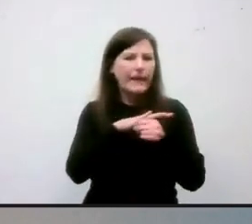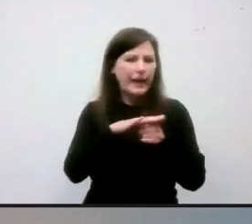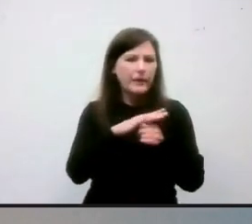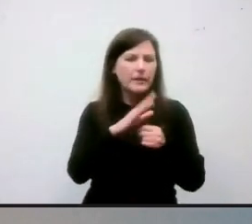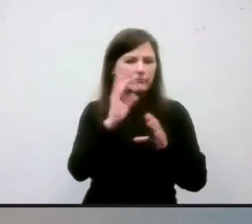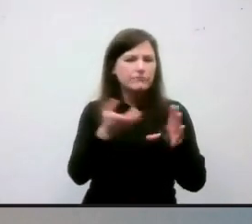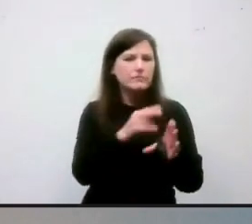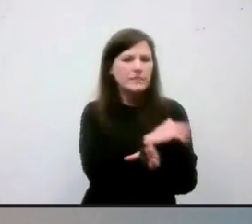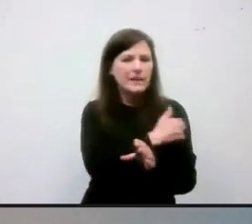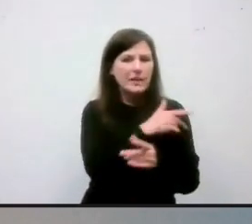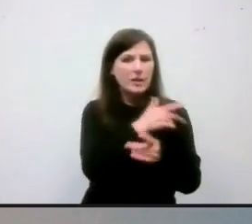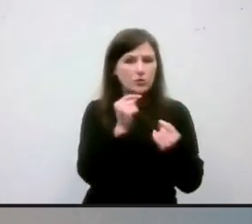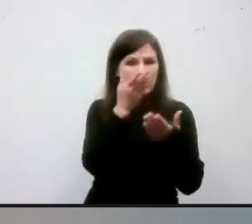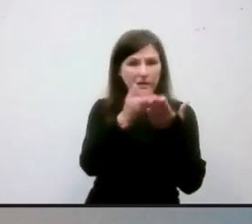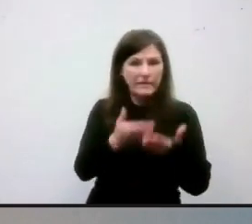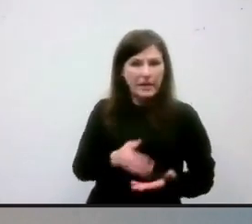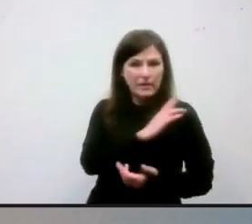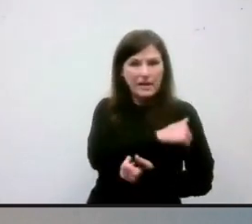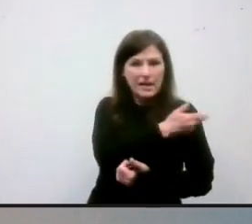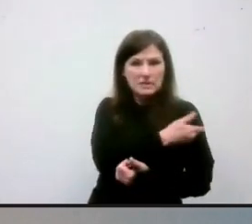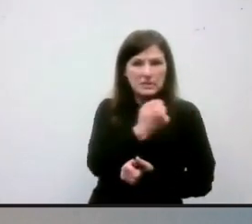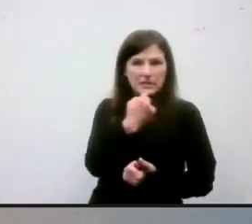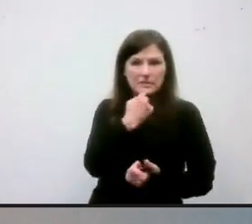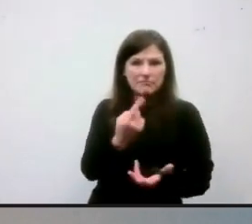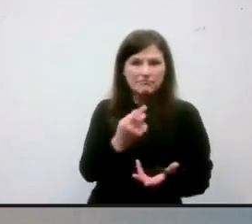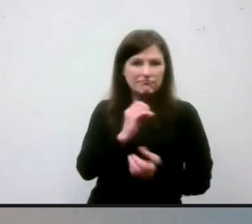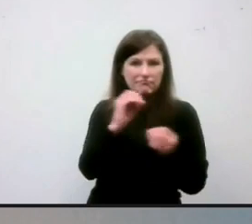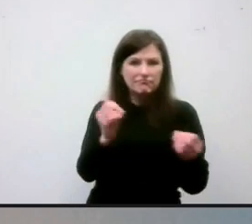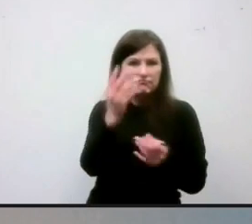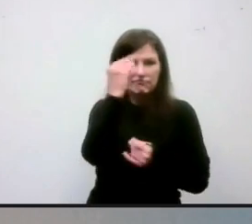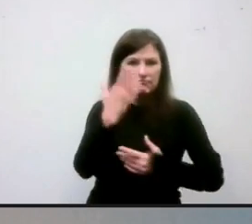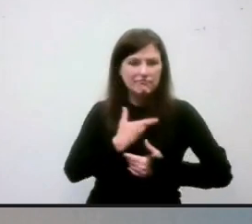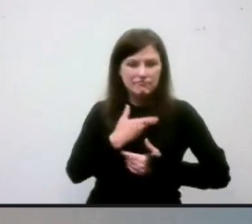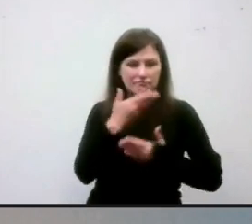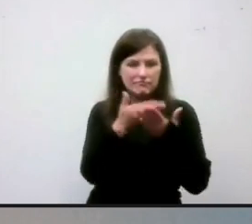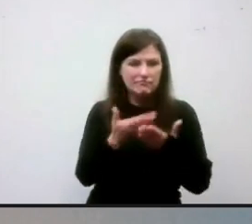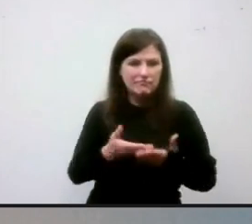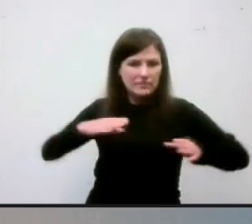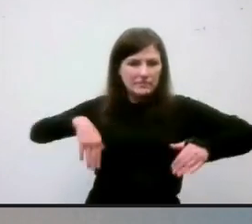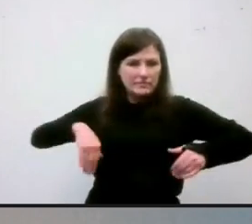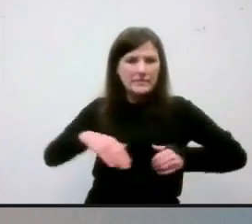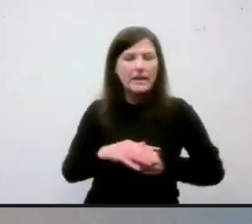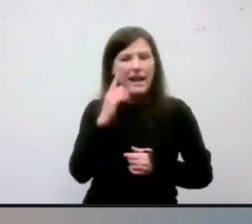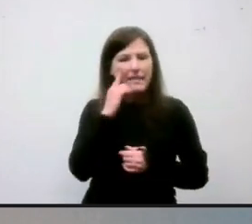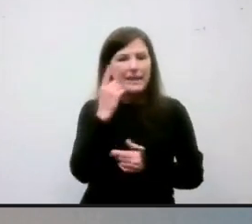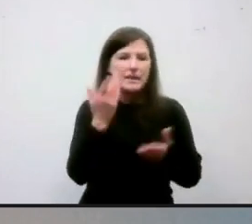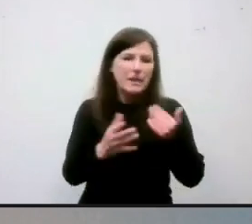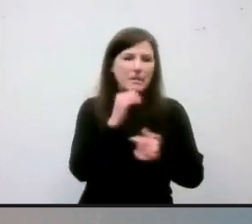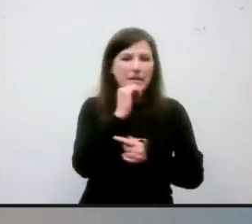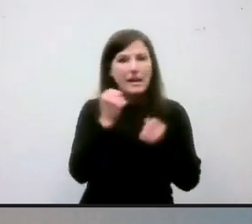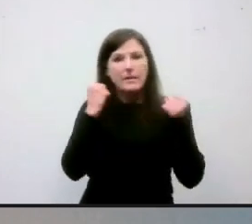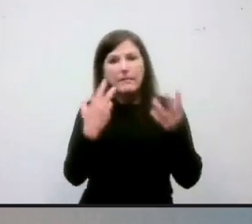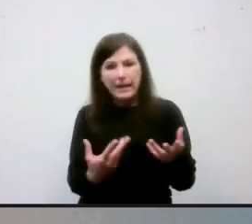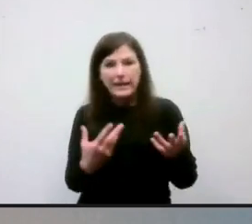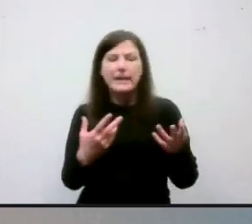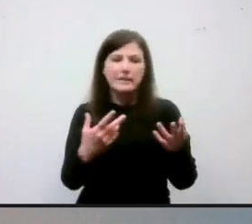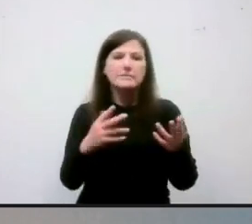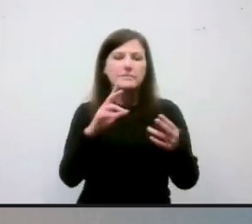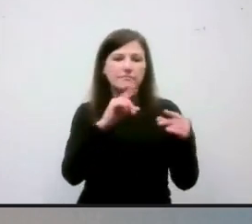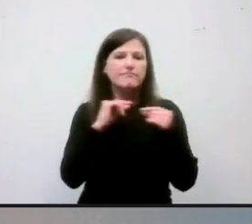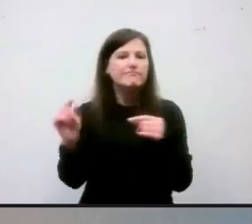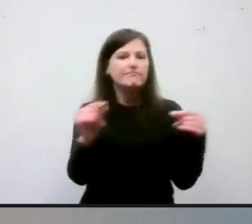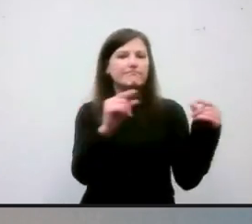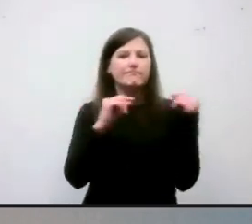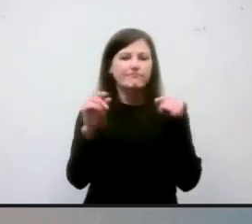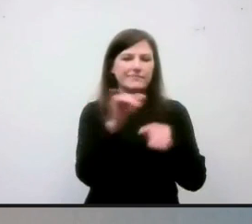tried to verify with the hospitals, they didn't have any that they could verify. So I think some of those may not be as many have been circulating, but I